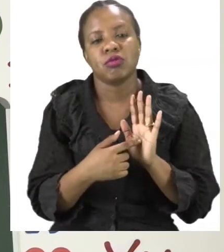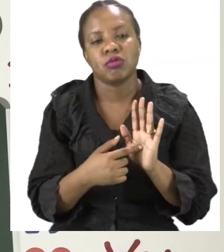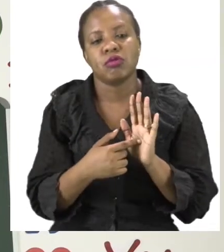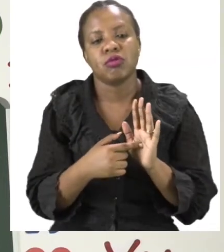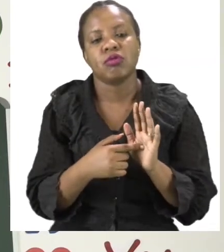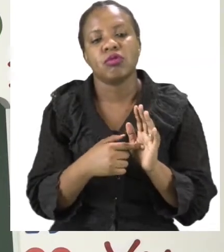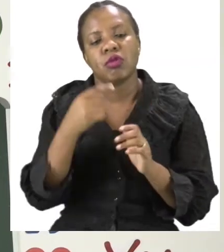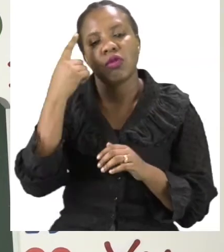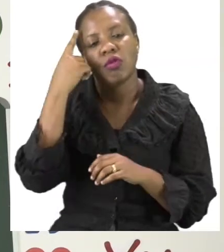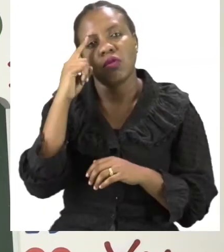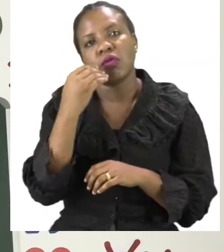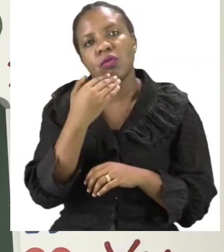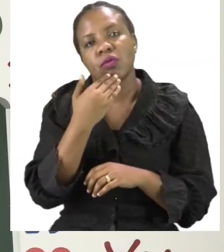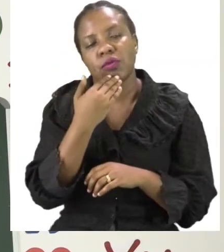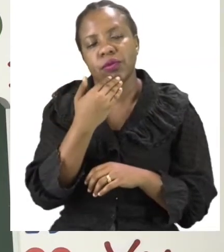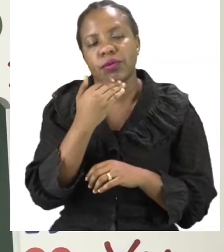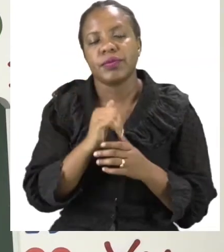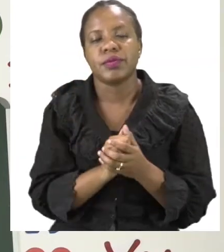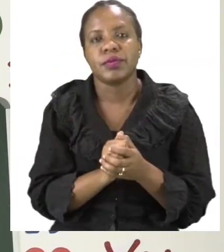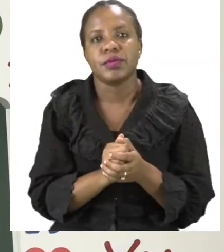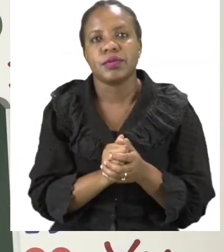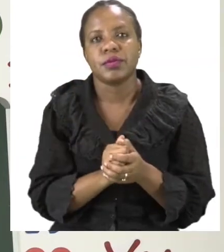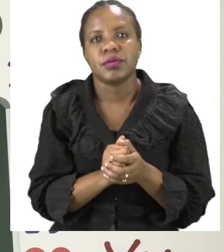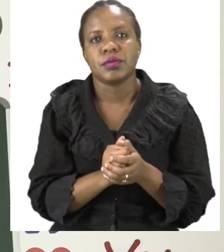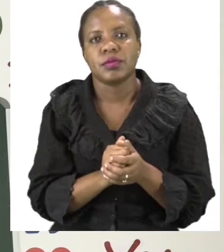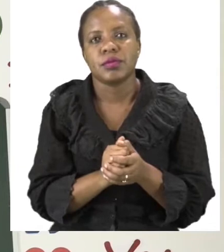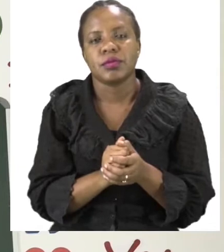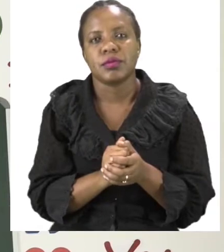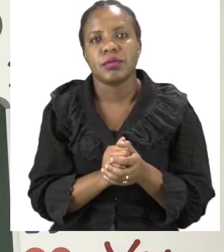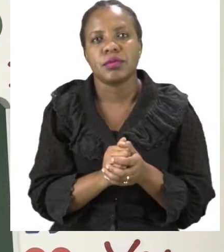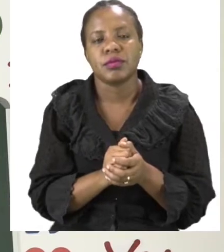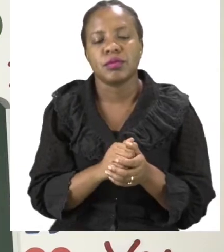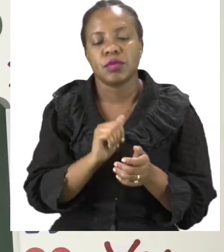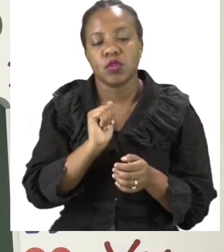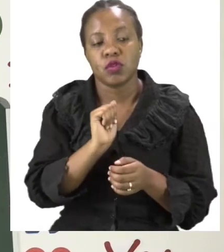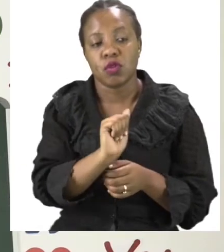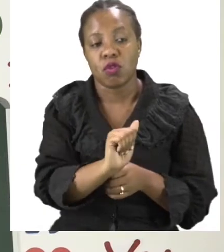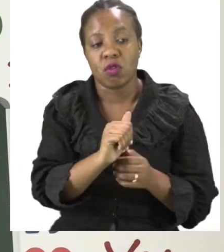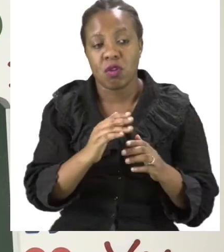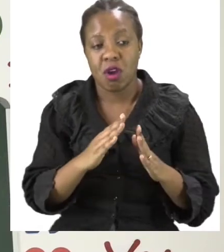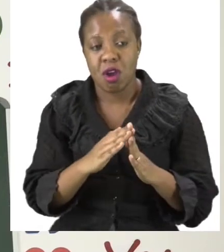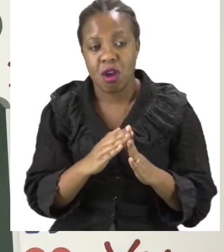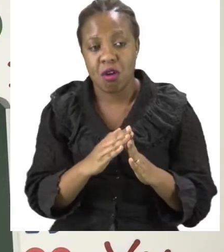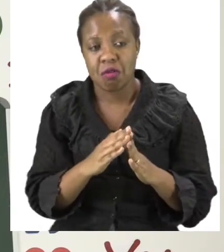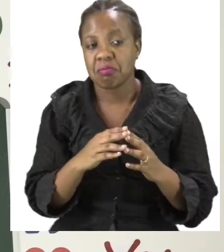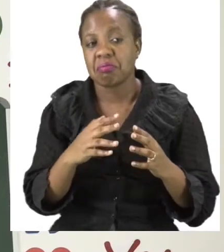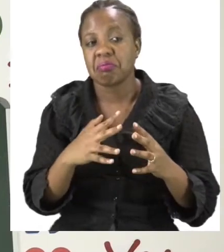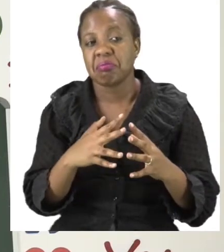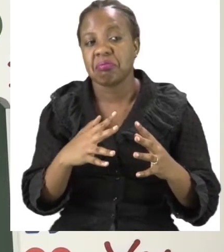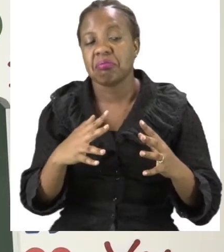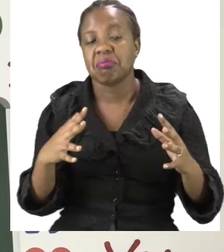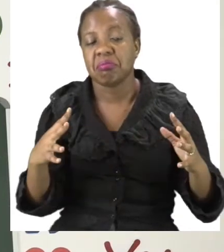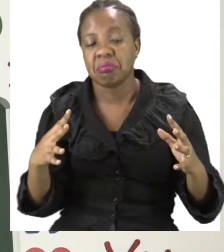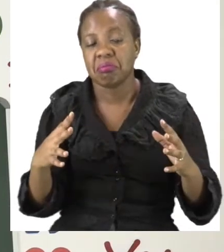pronoun. So now our sentence will say your house is much bigger than